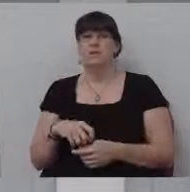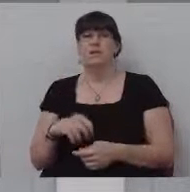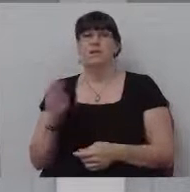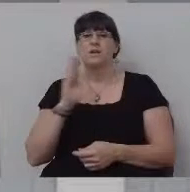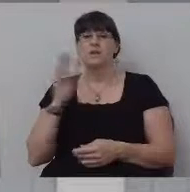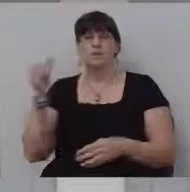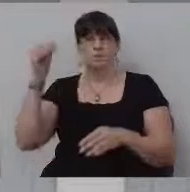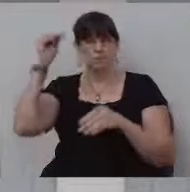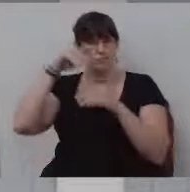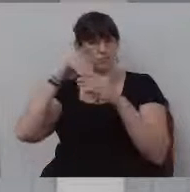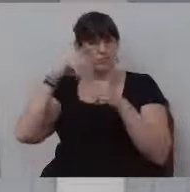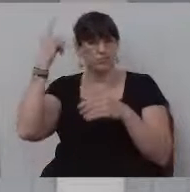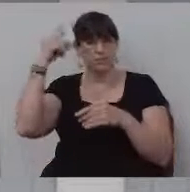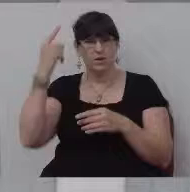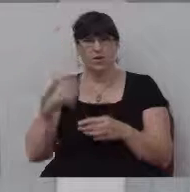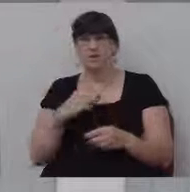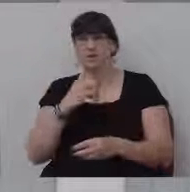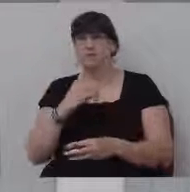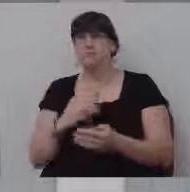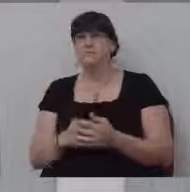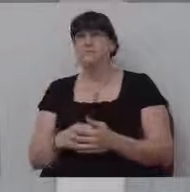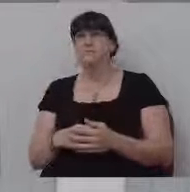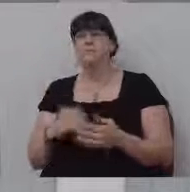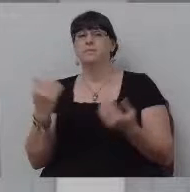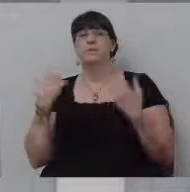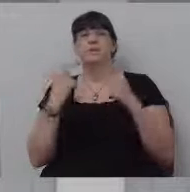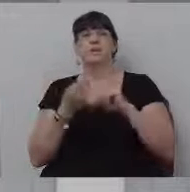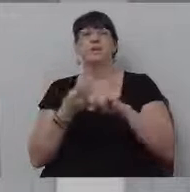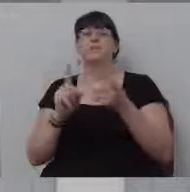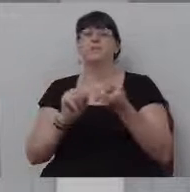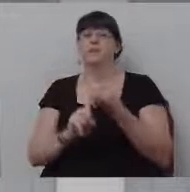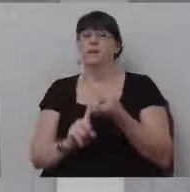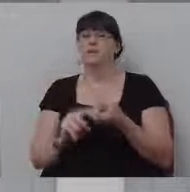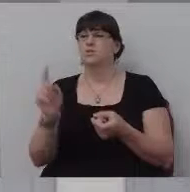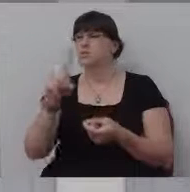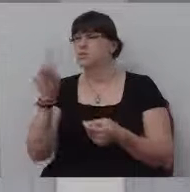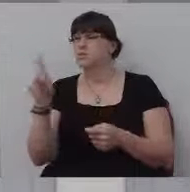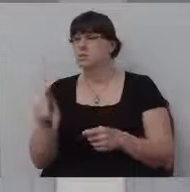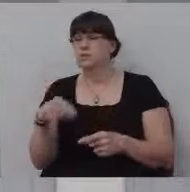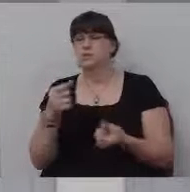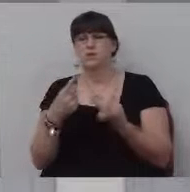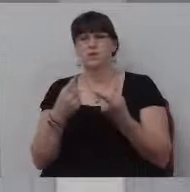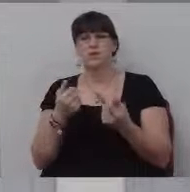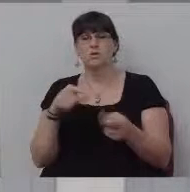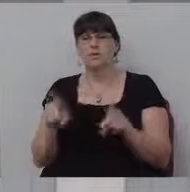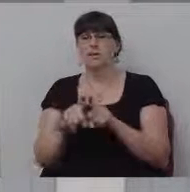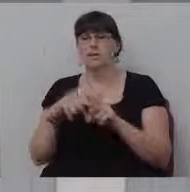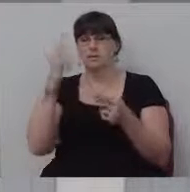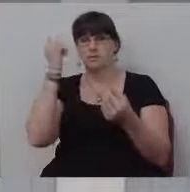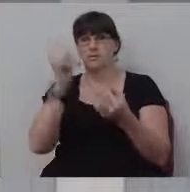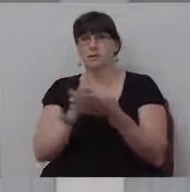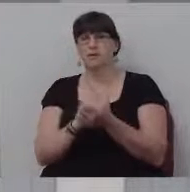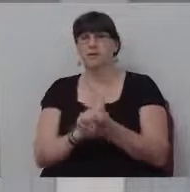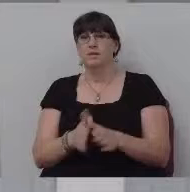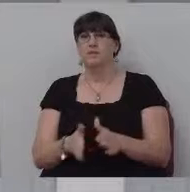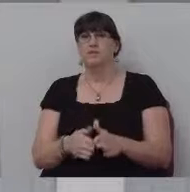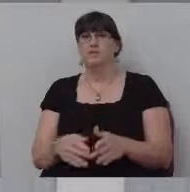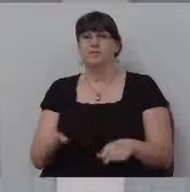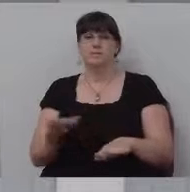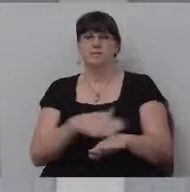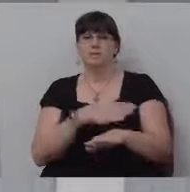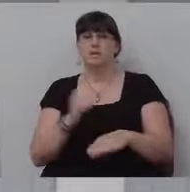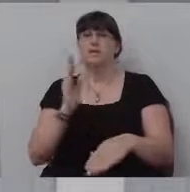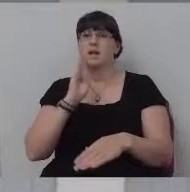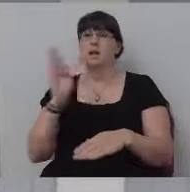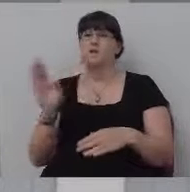mind. The world's going to put some questions in your mind. You're going to have friends who question what you're doing as a believer. All that's going to happen. As long as I've been a